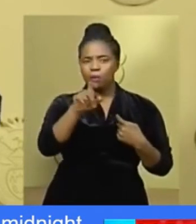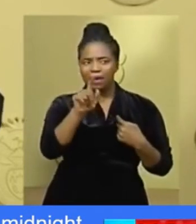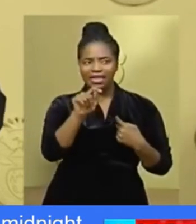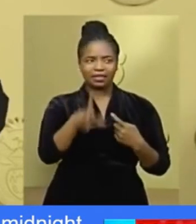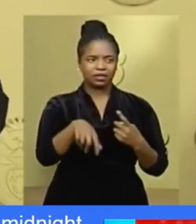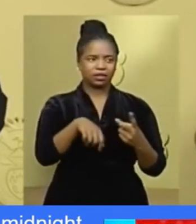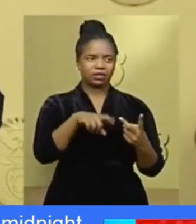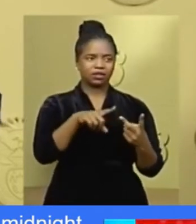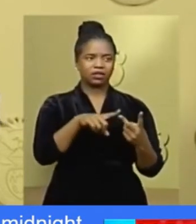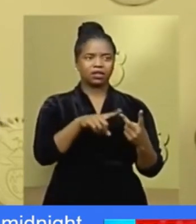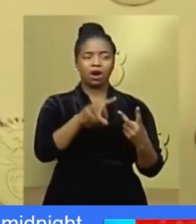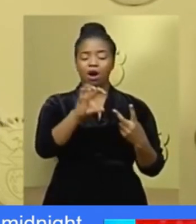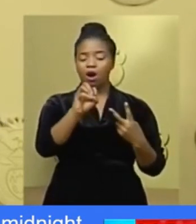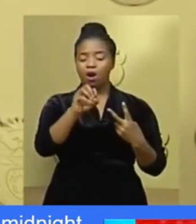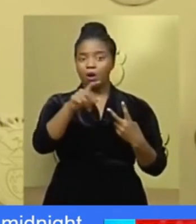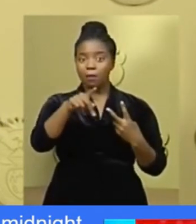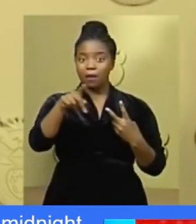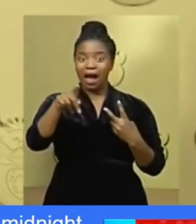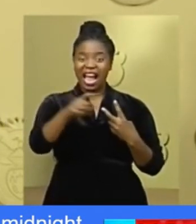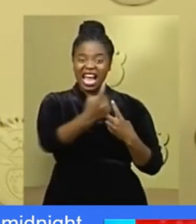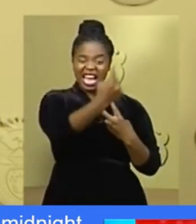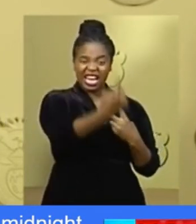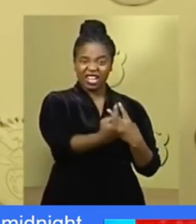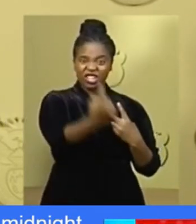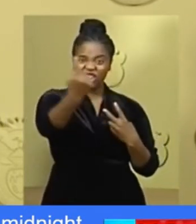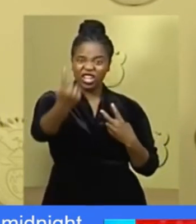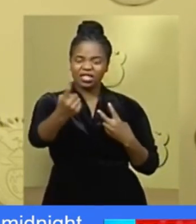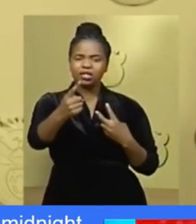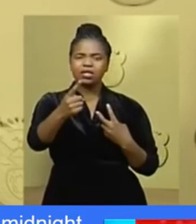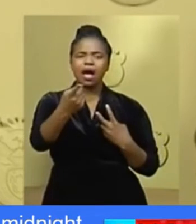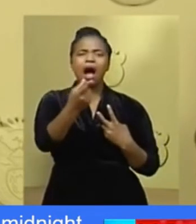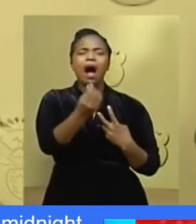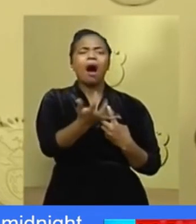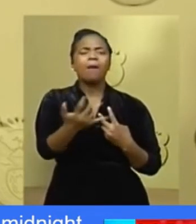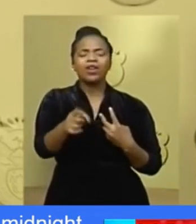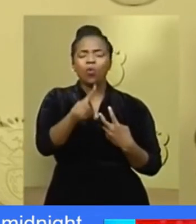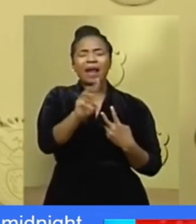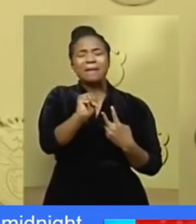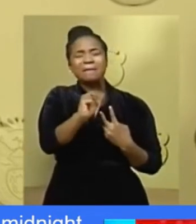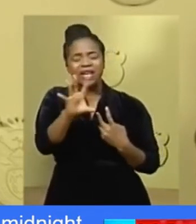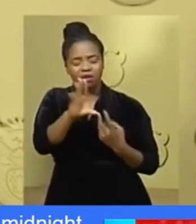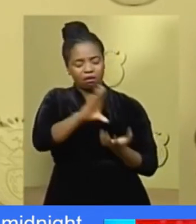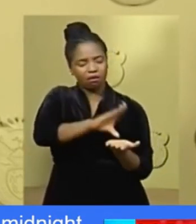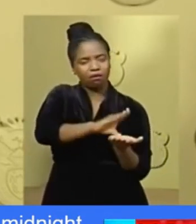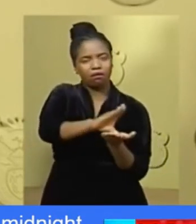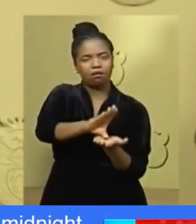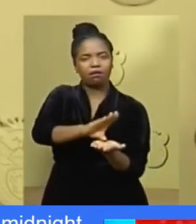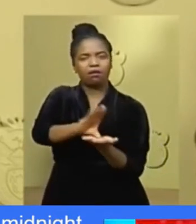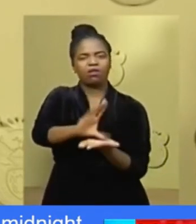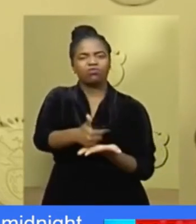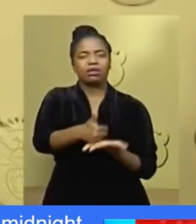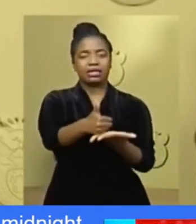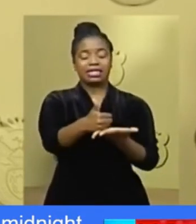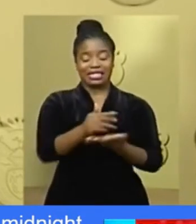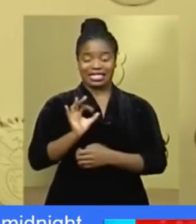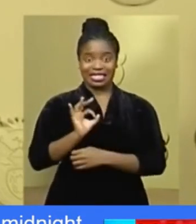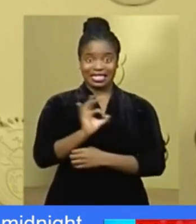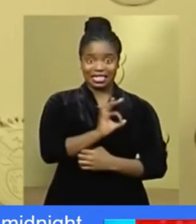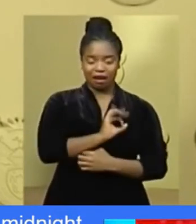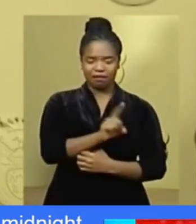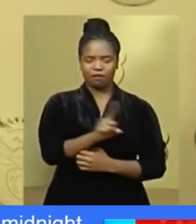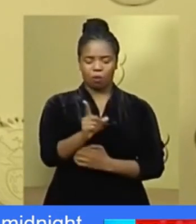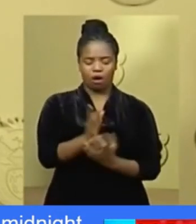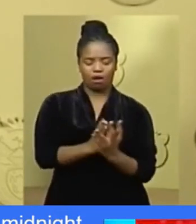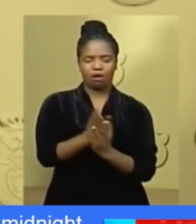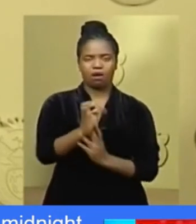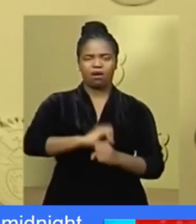of one billion rand each to assist small businesses and their employees affected by